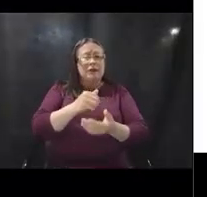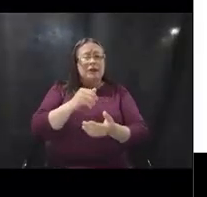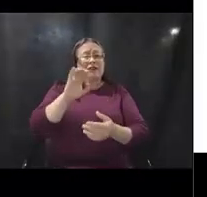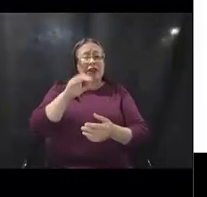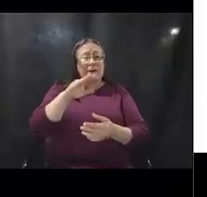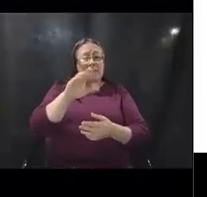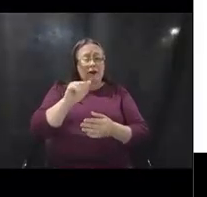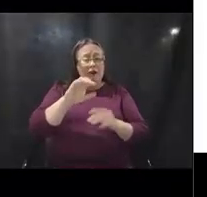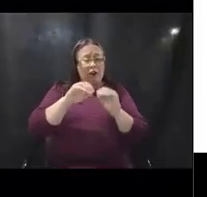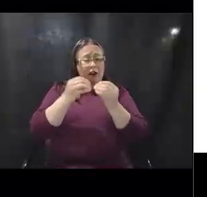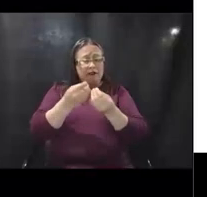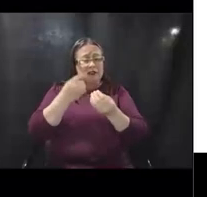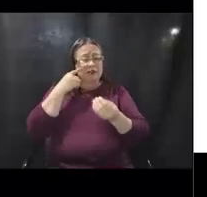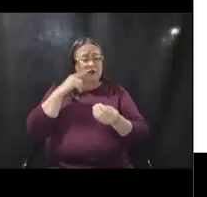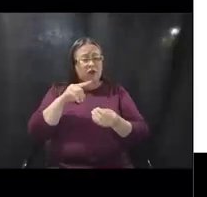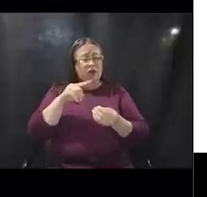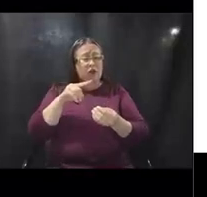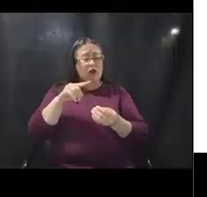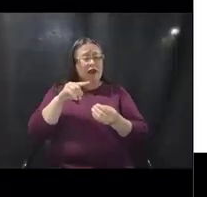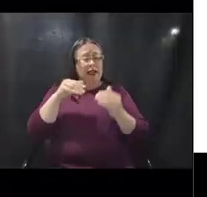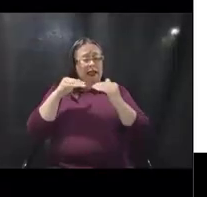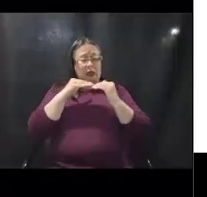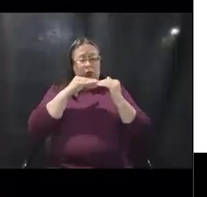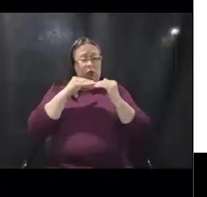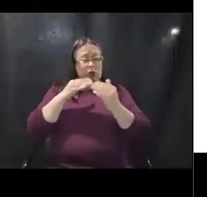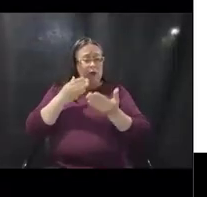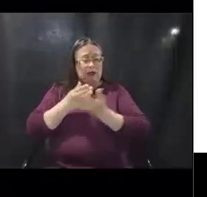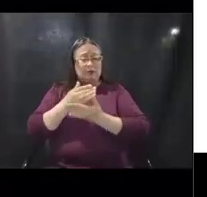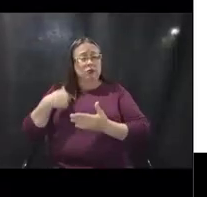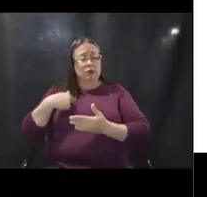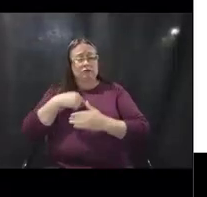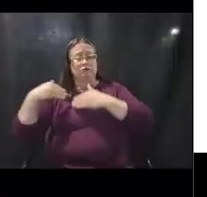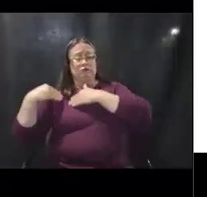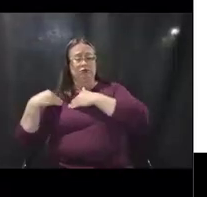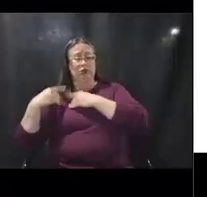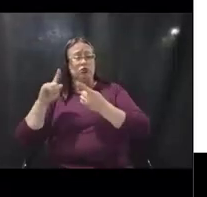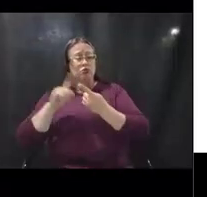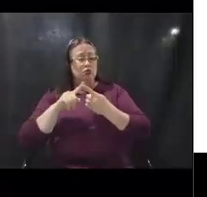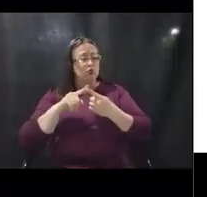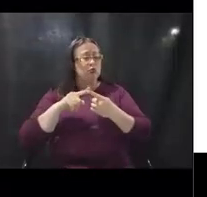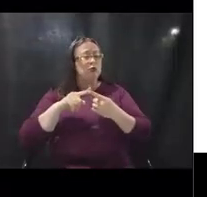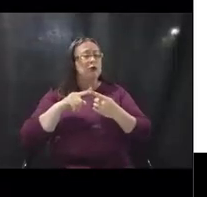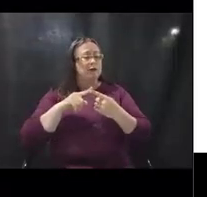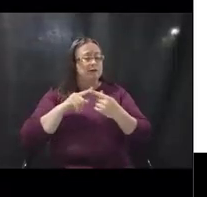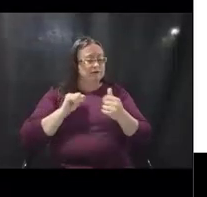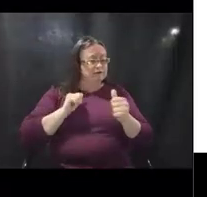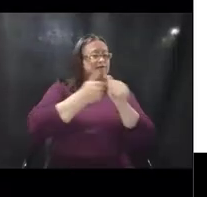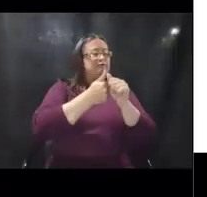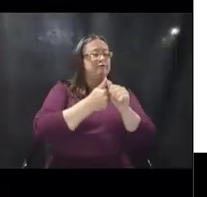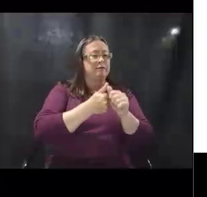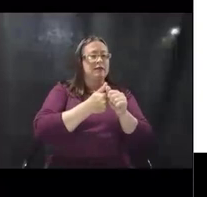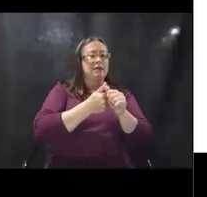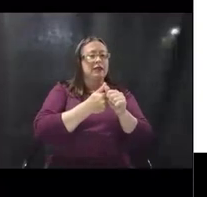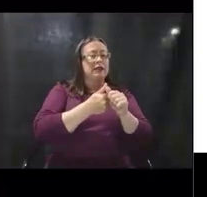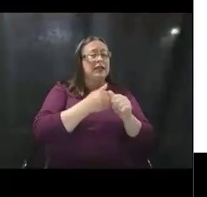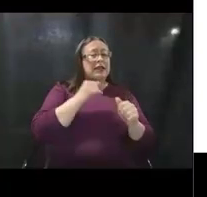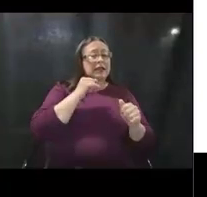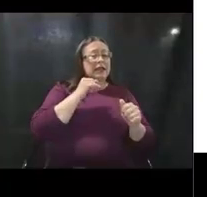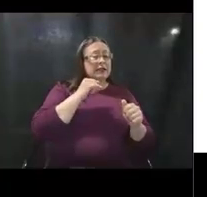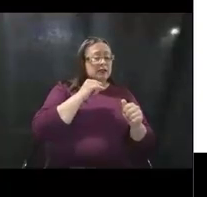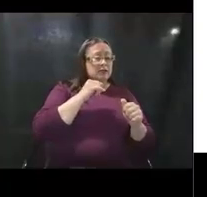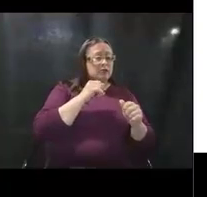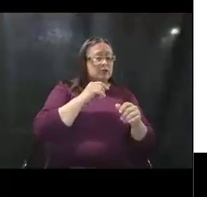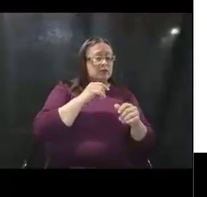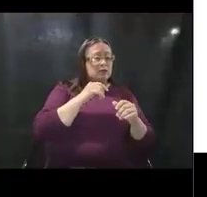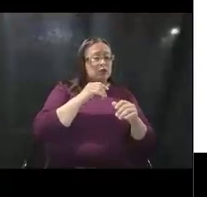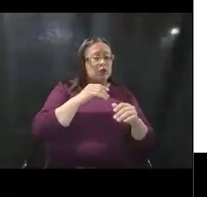responsible independently, right, for enforcing and ensuring compliance with civil rights. If concerns are unable to